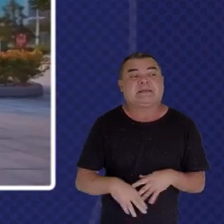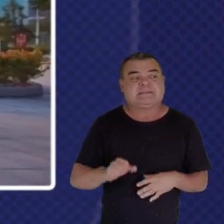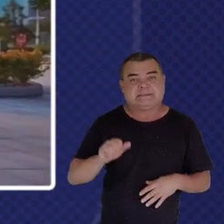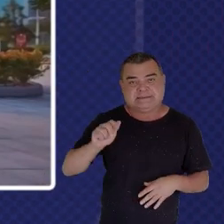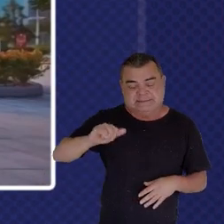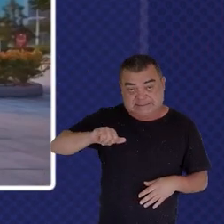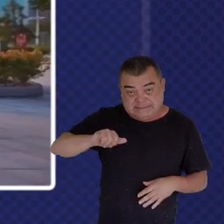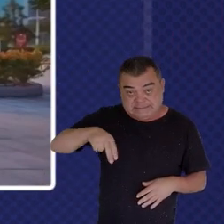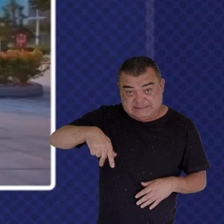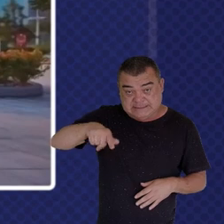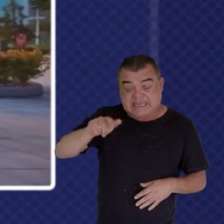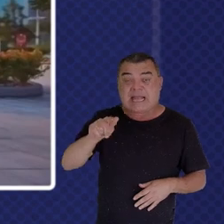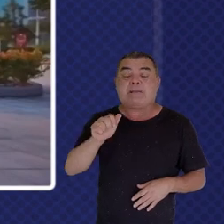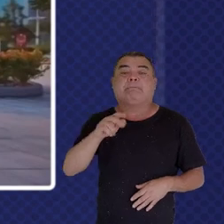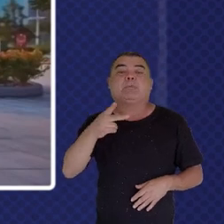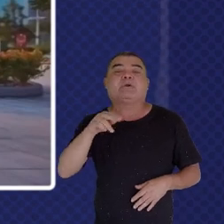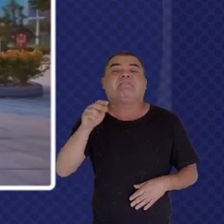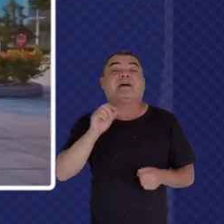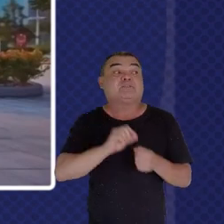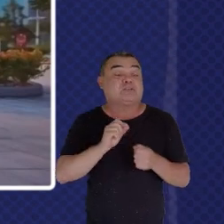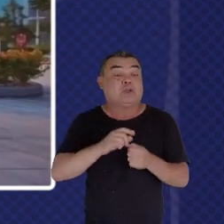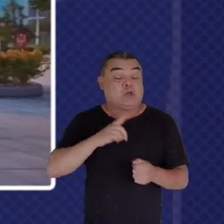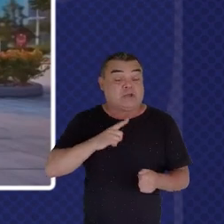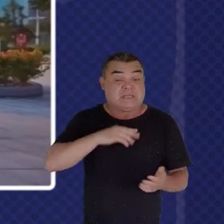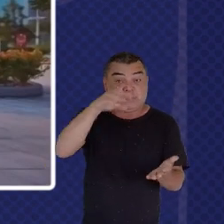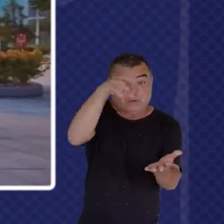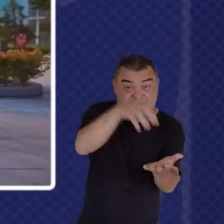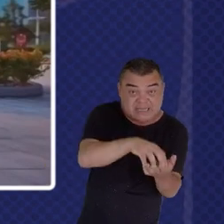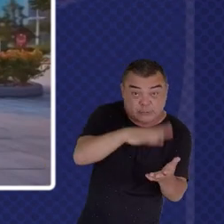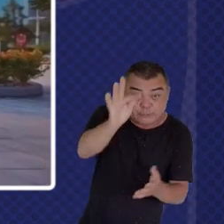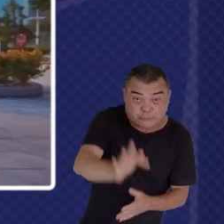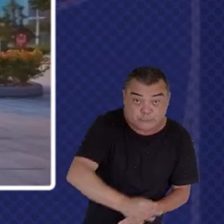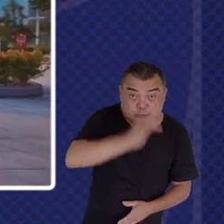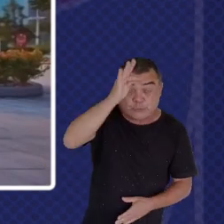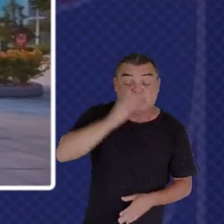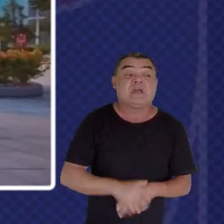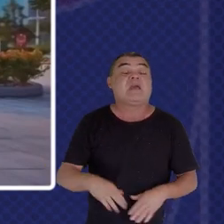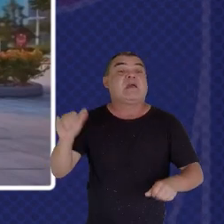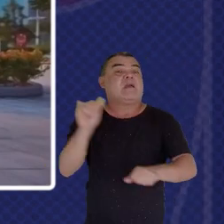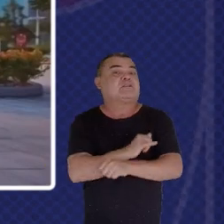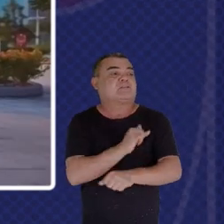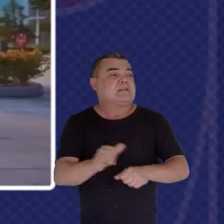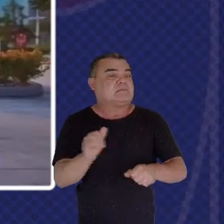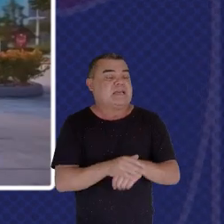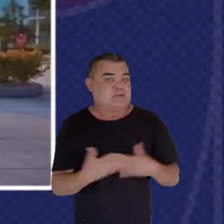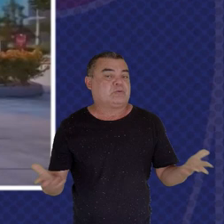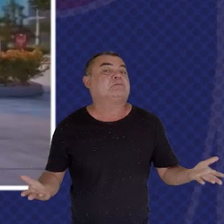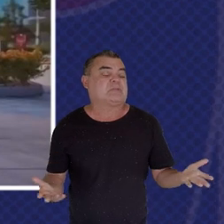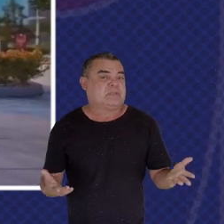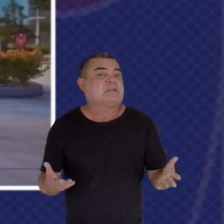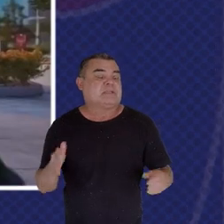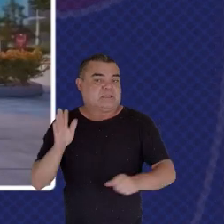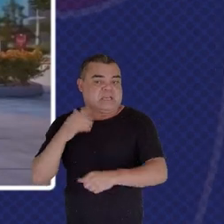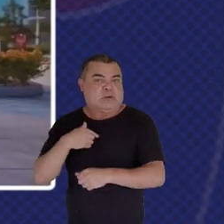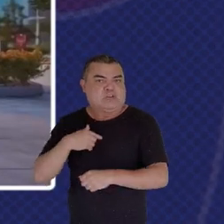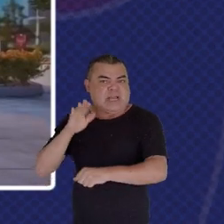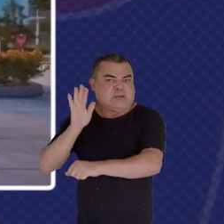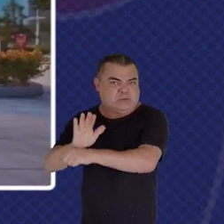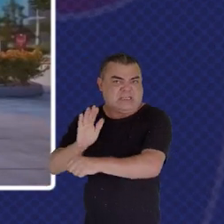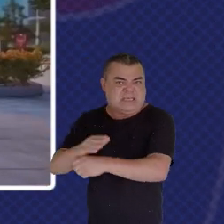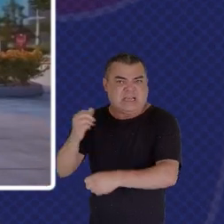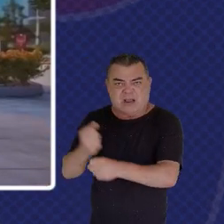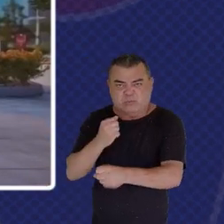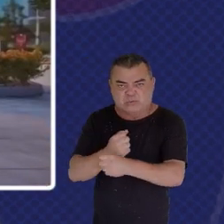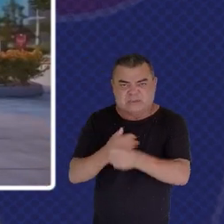have A centre for strategic futures Which I actually helped set up Some years ago And the work that this does Is it helps us to use